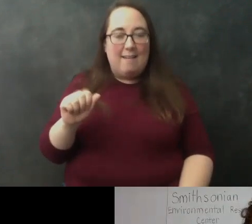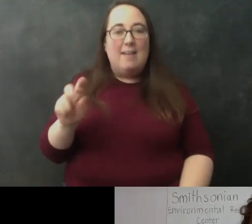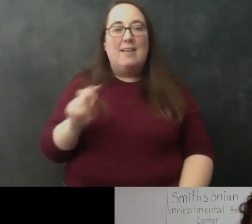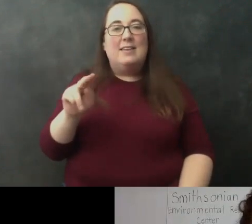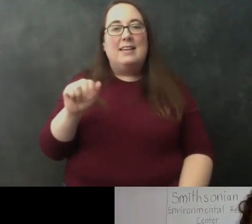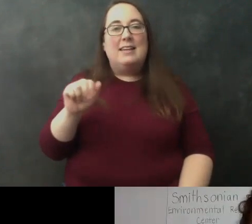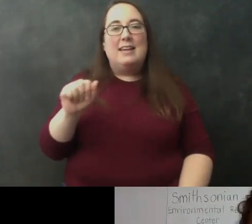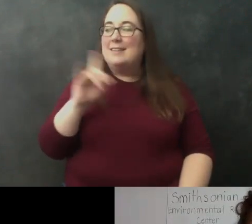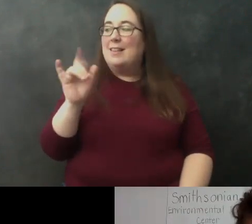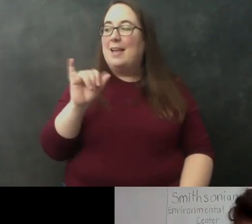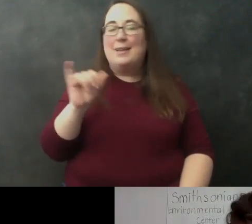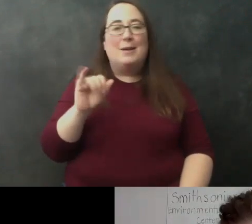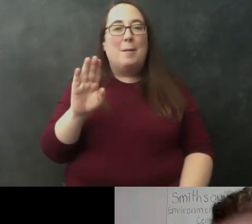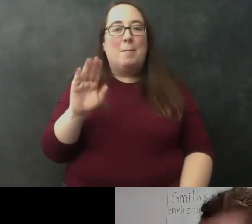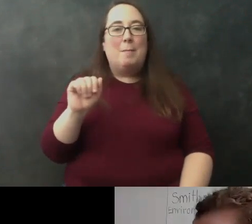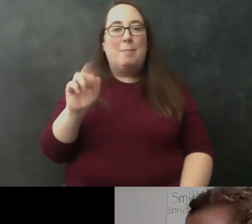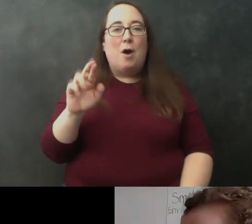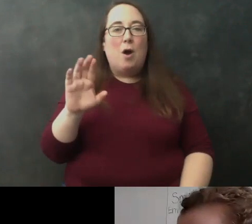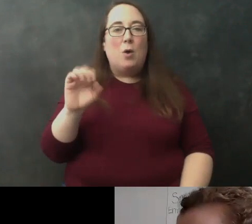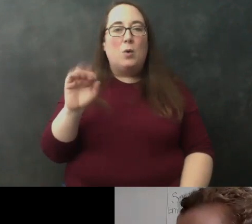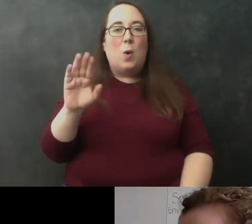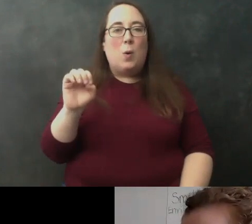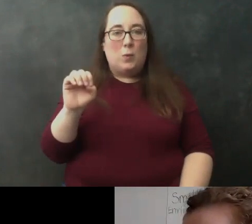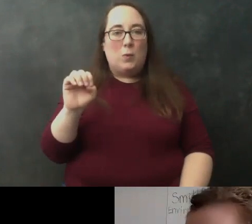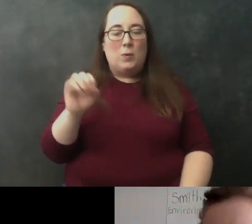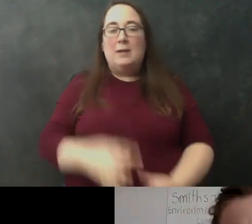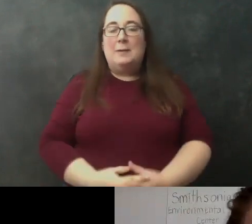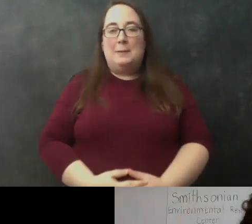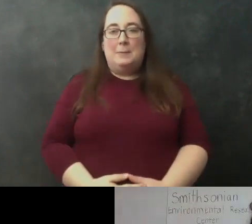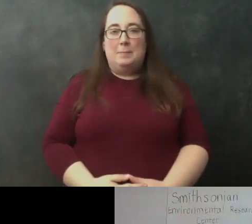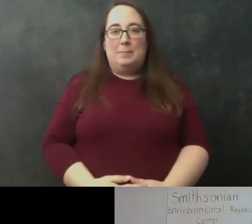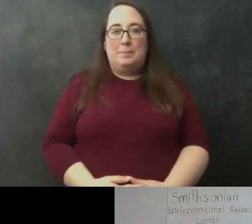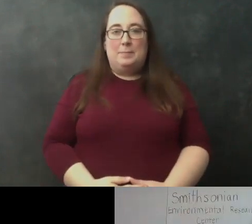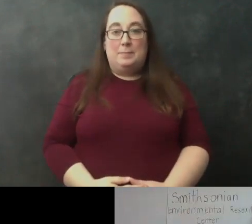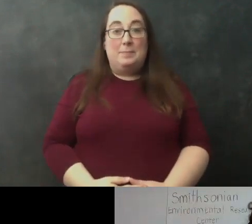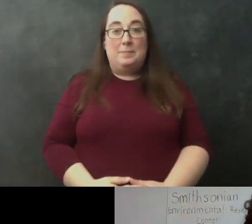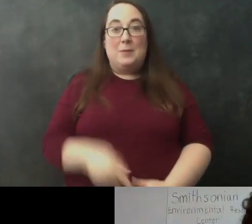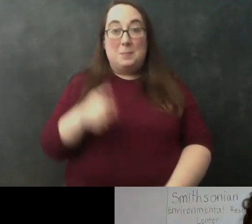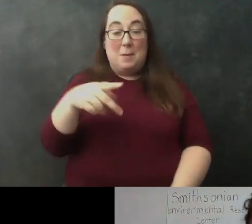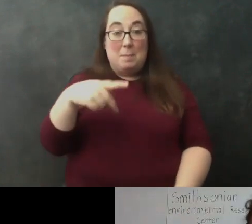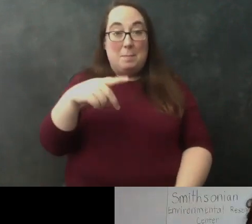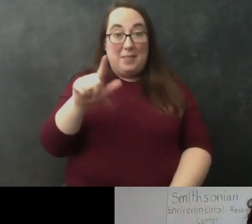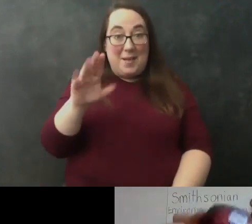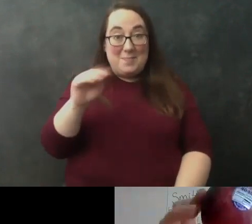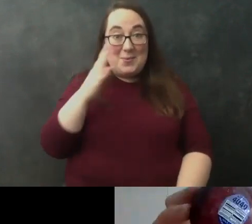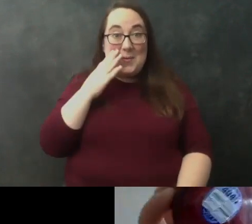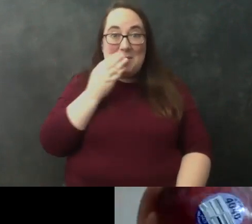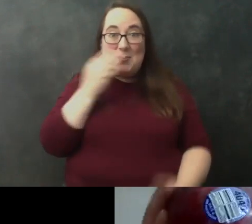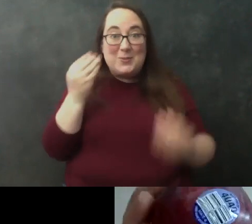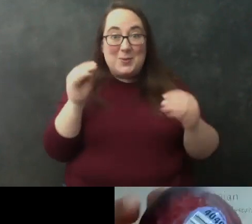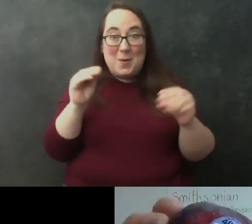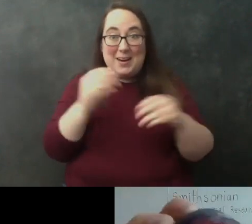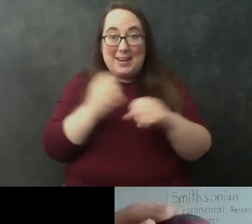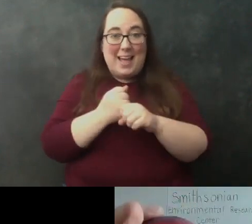of like a barcode so if you're in let's i'll use my plum again you know when you're in the grocery store and you get your fruit